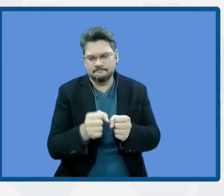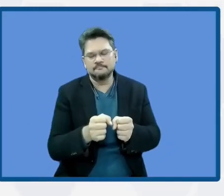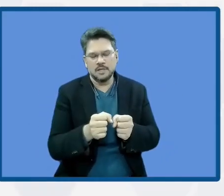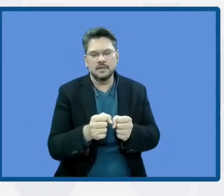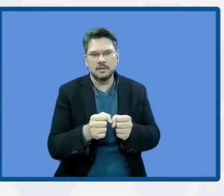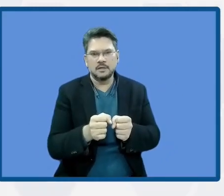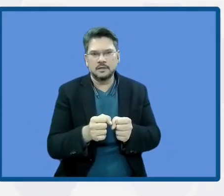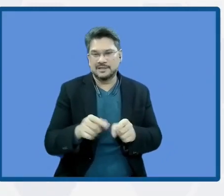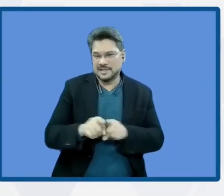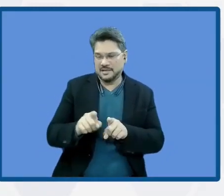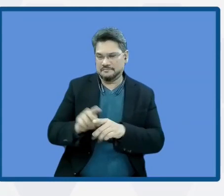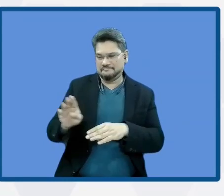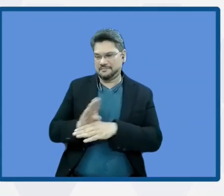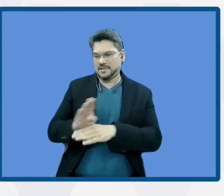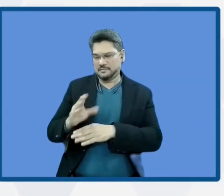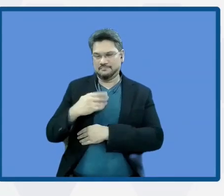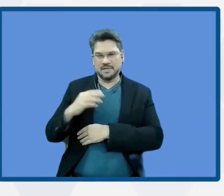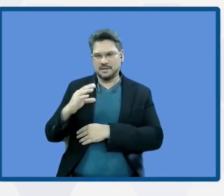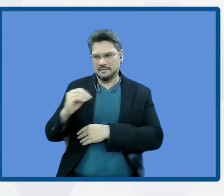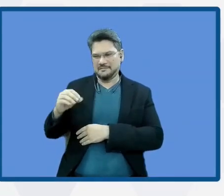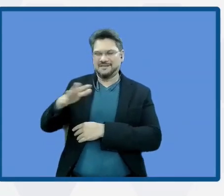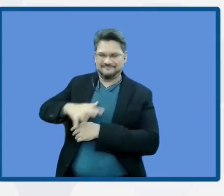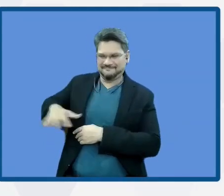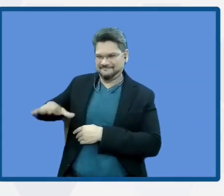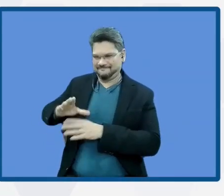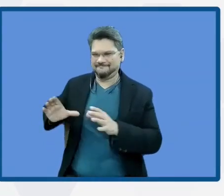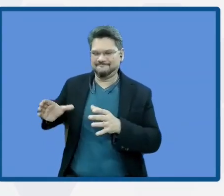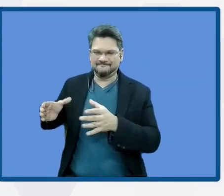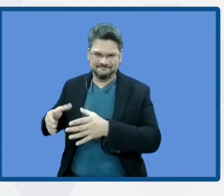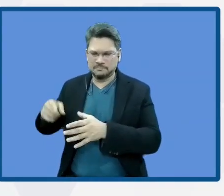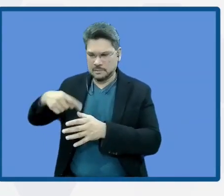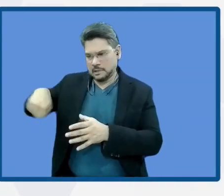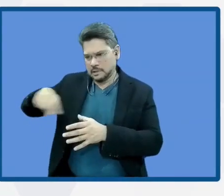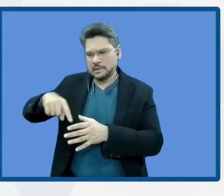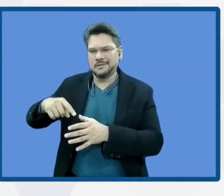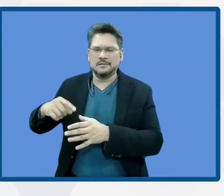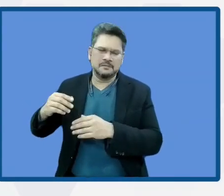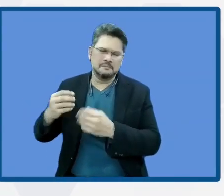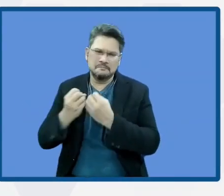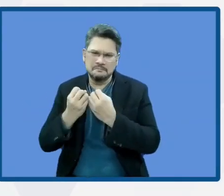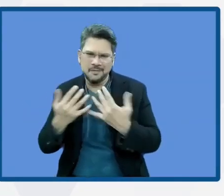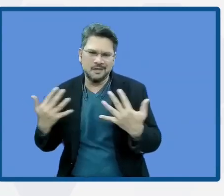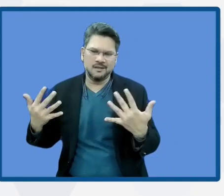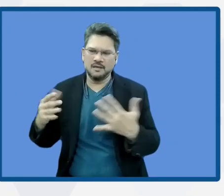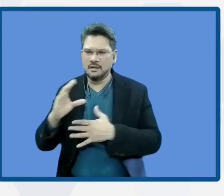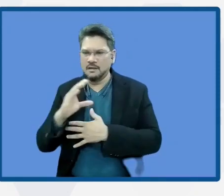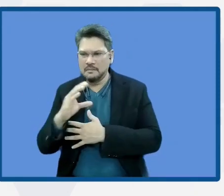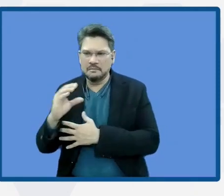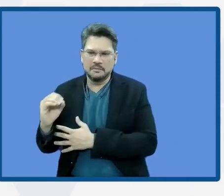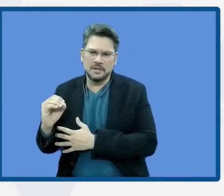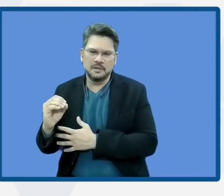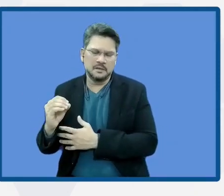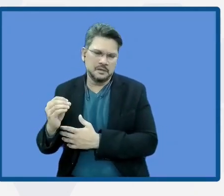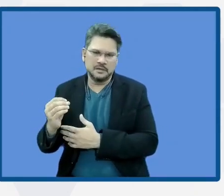to have, for one side, the companies that provide services? We